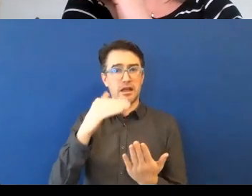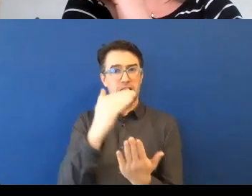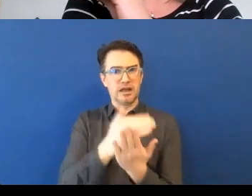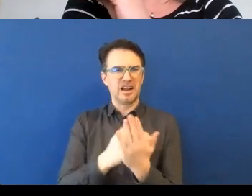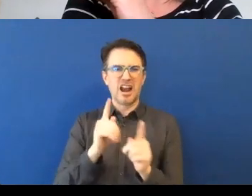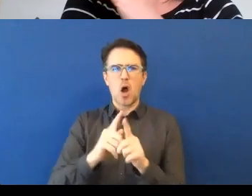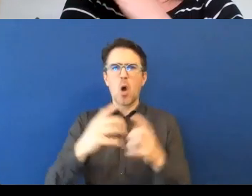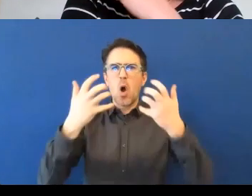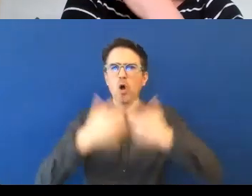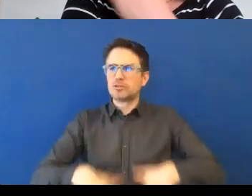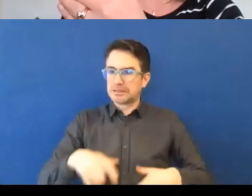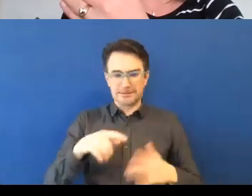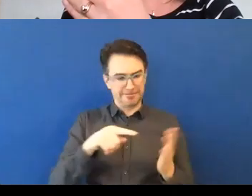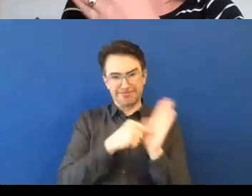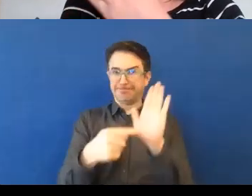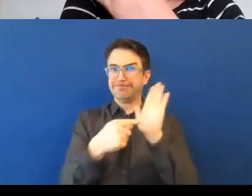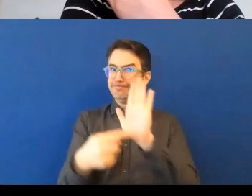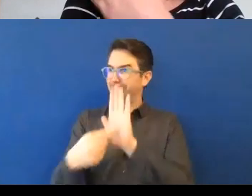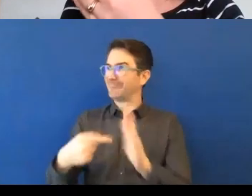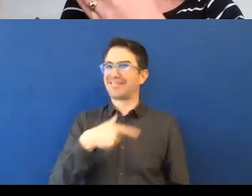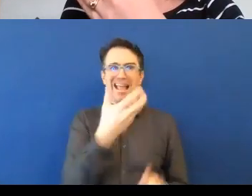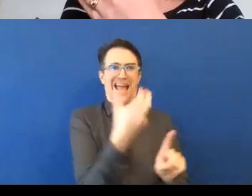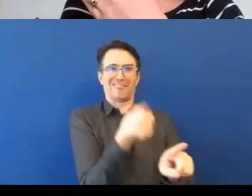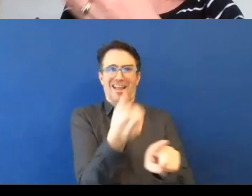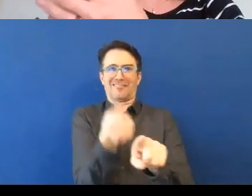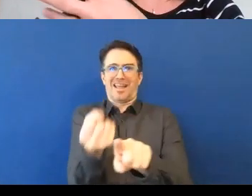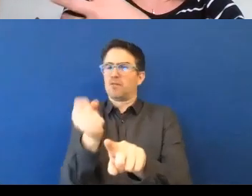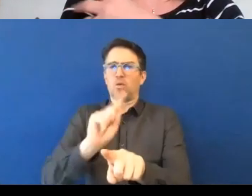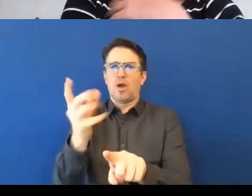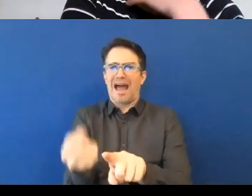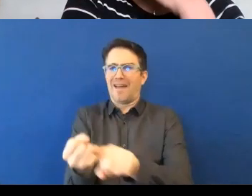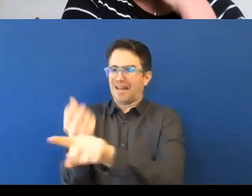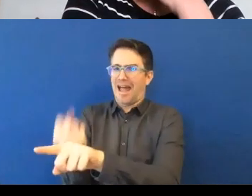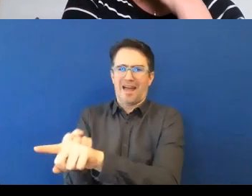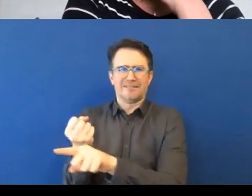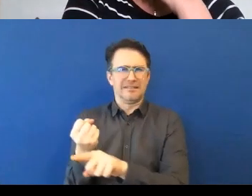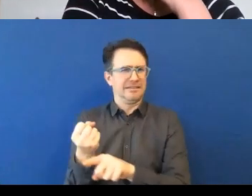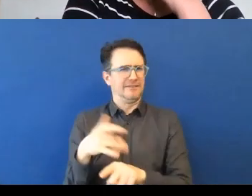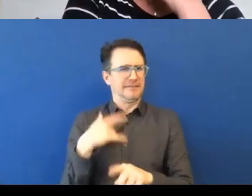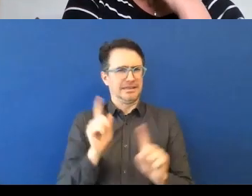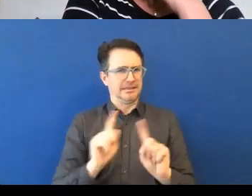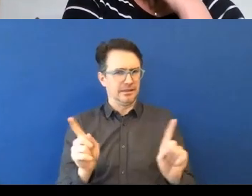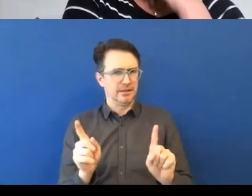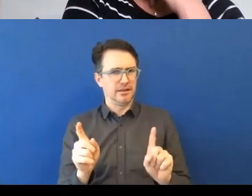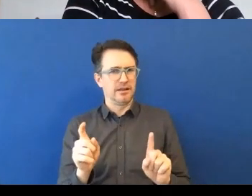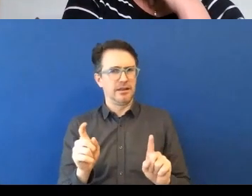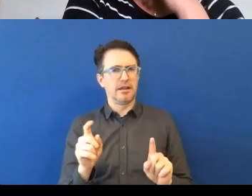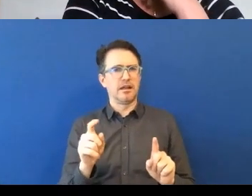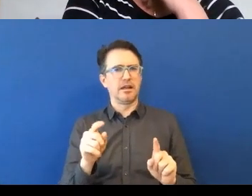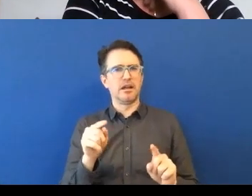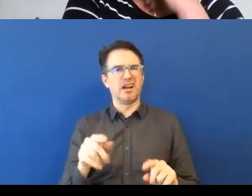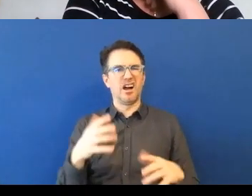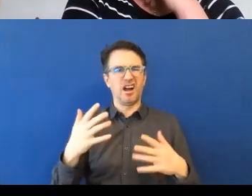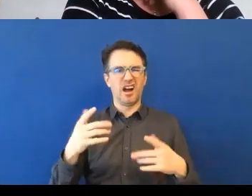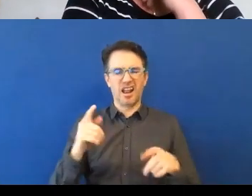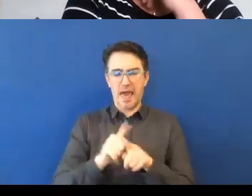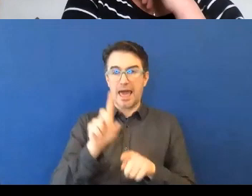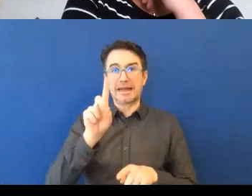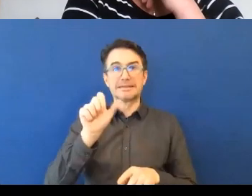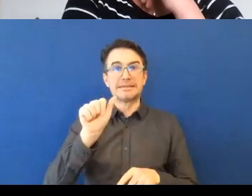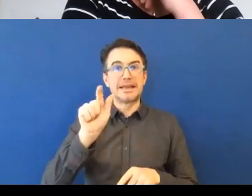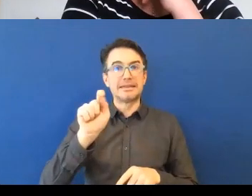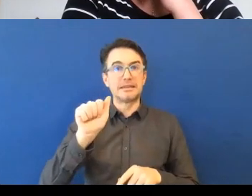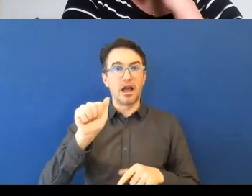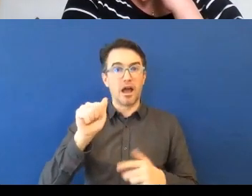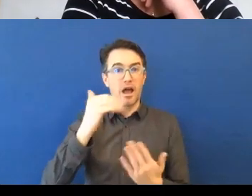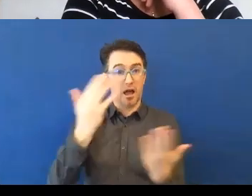sideways moves, you know, how they may be subject to stereotype threats about what they're capable of going